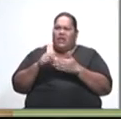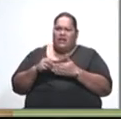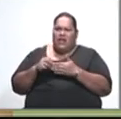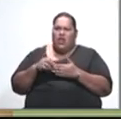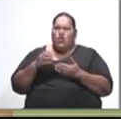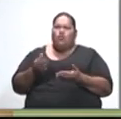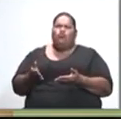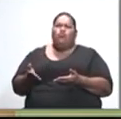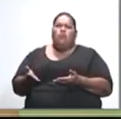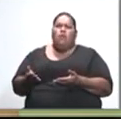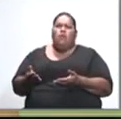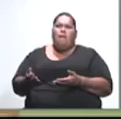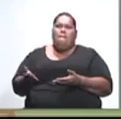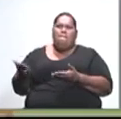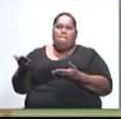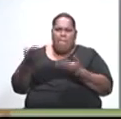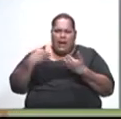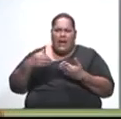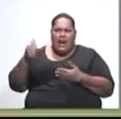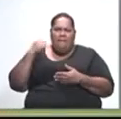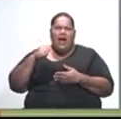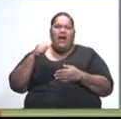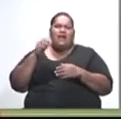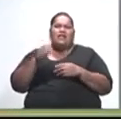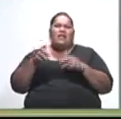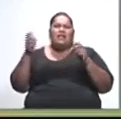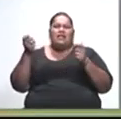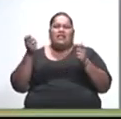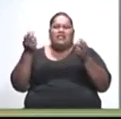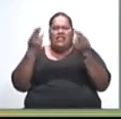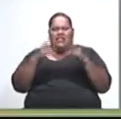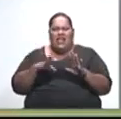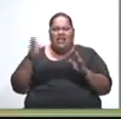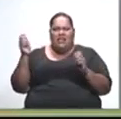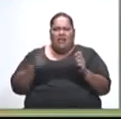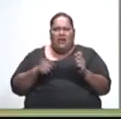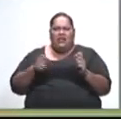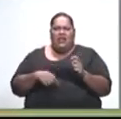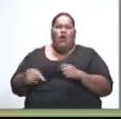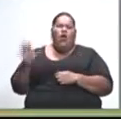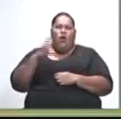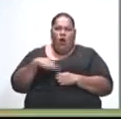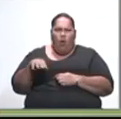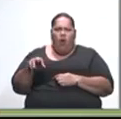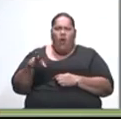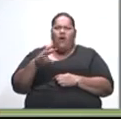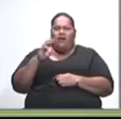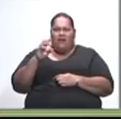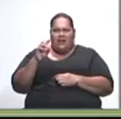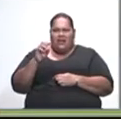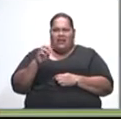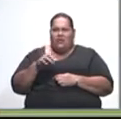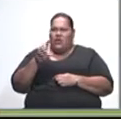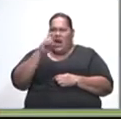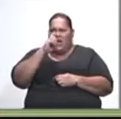back the death penalty. And the problem is that everyone has a knee-jerk reaction to the drug issue. We are not sitting